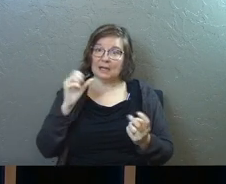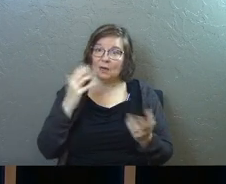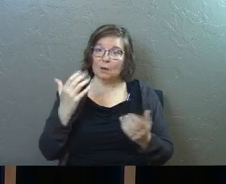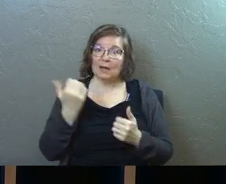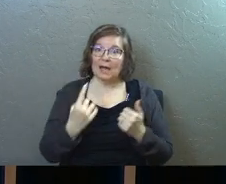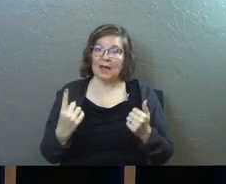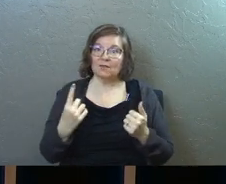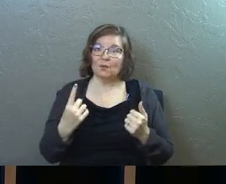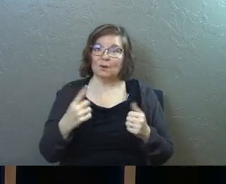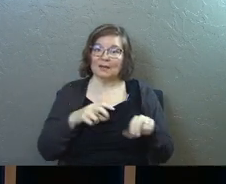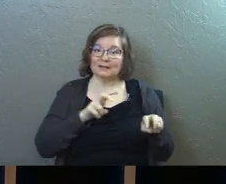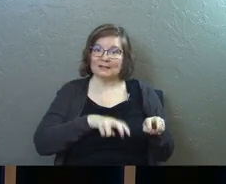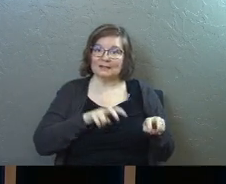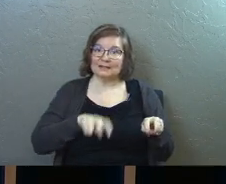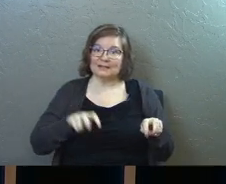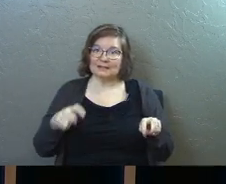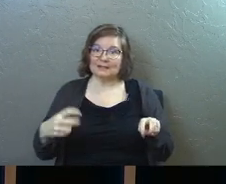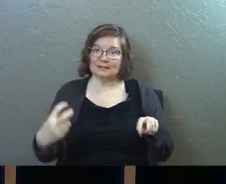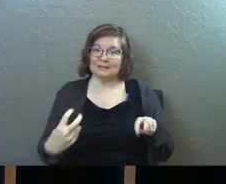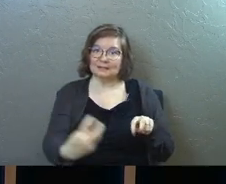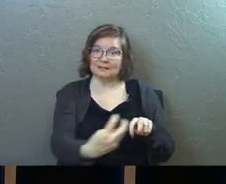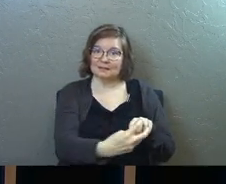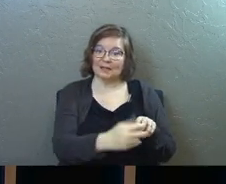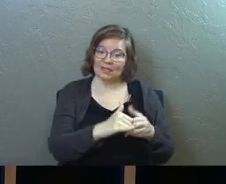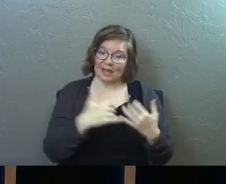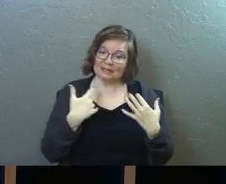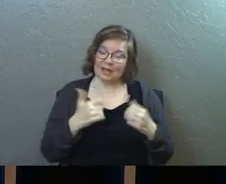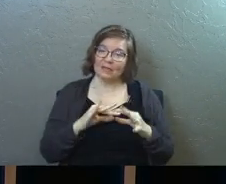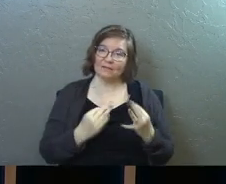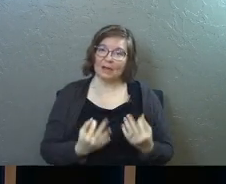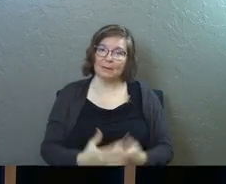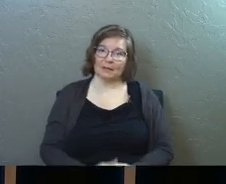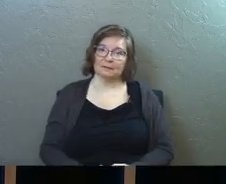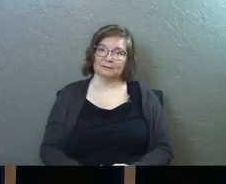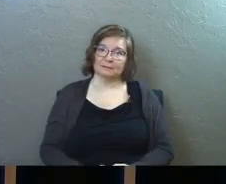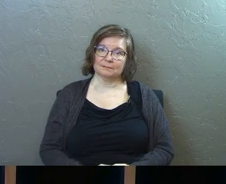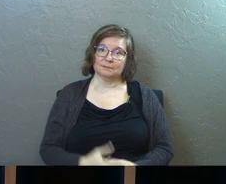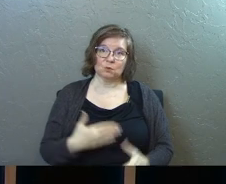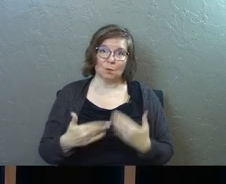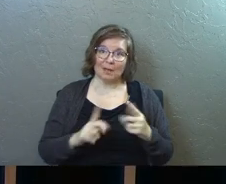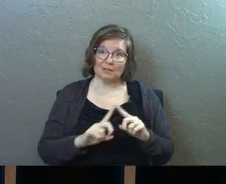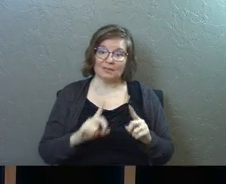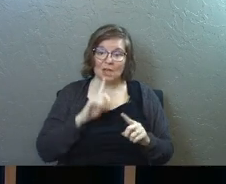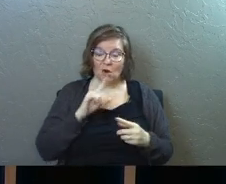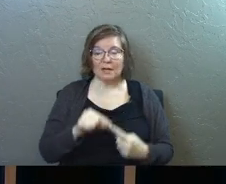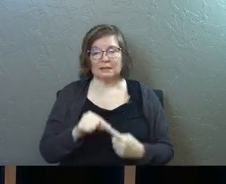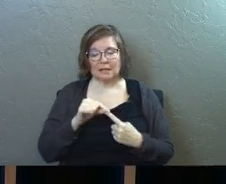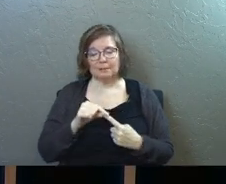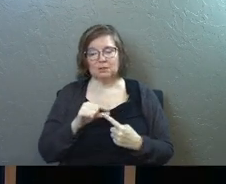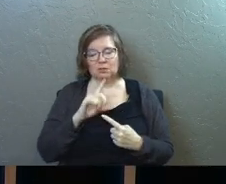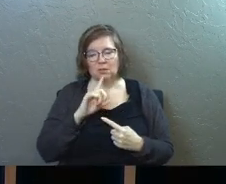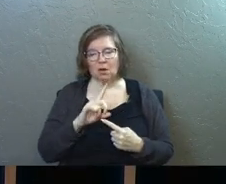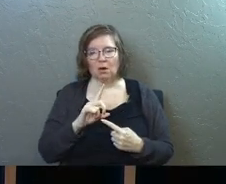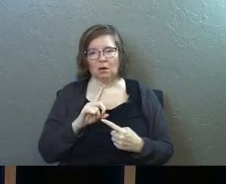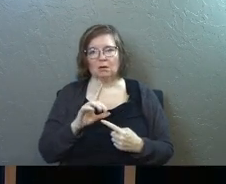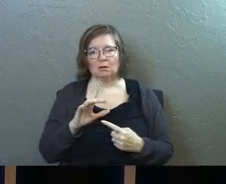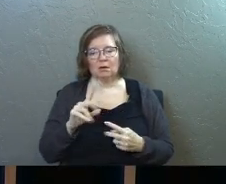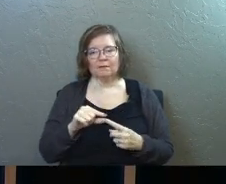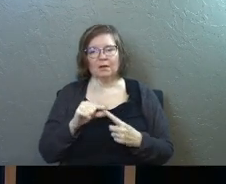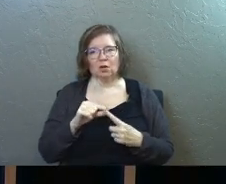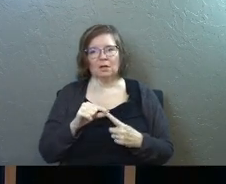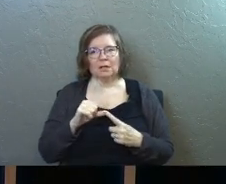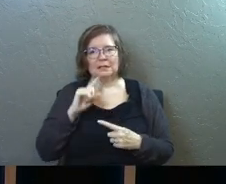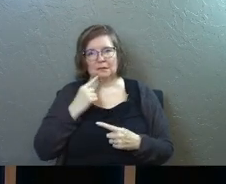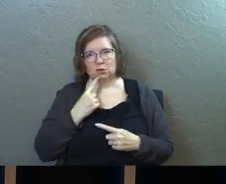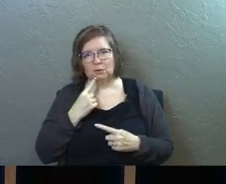what everybody gets a seat at the table that's a healthy family I mean there are exceptions there they're very